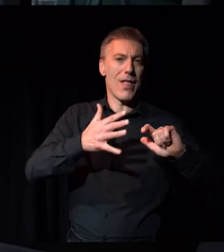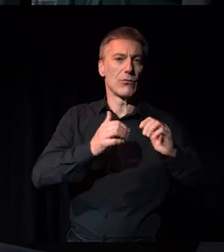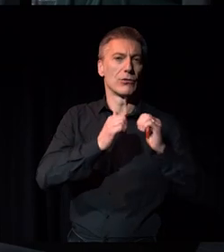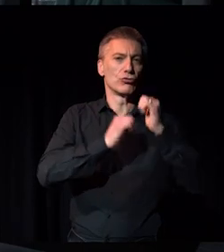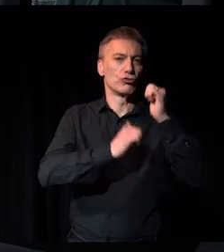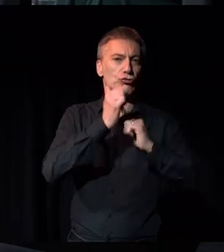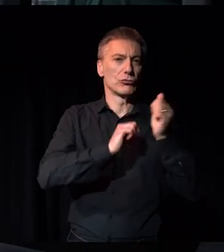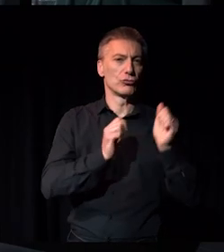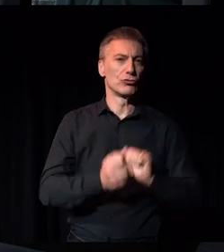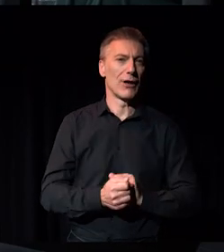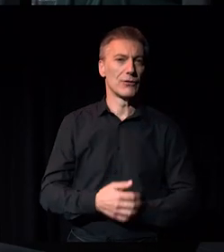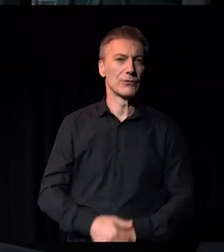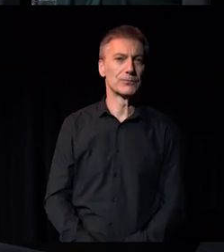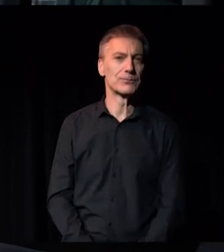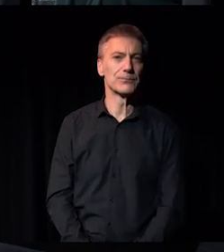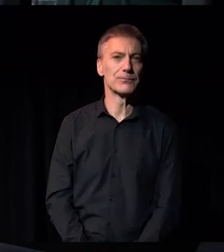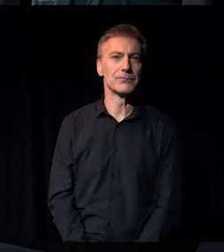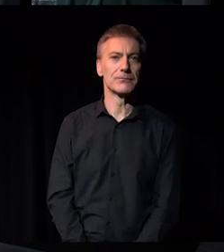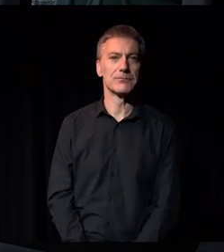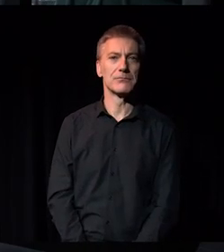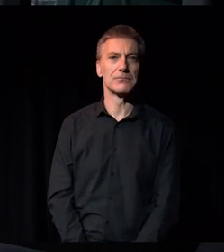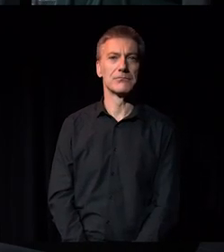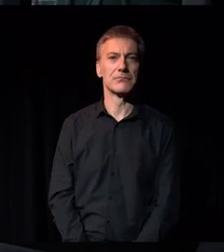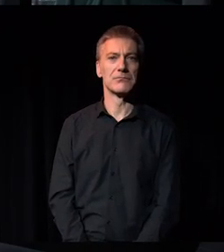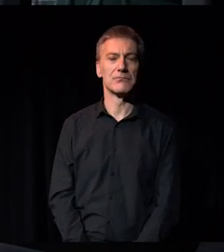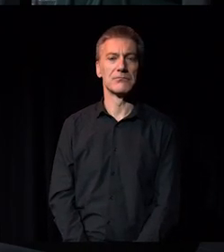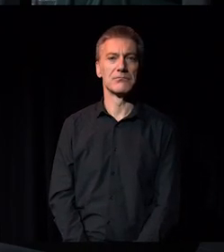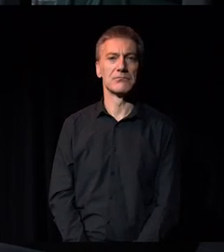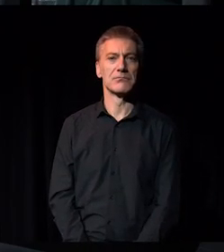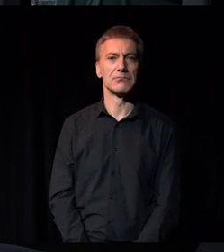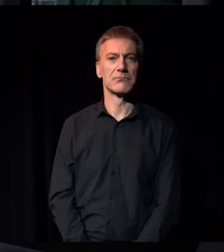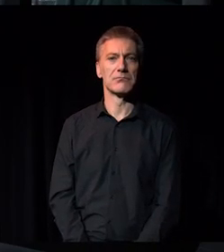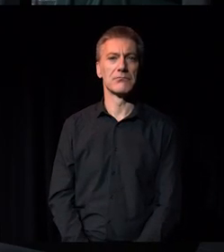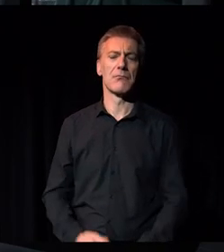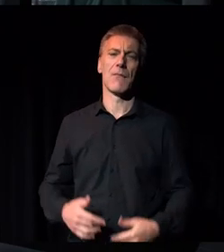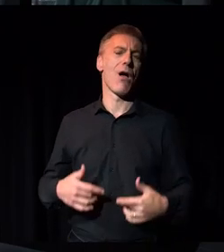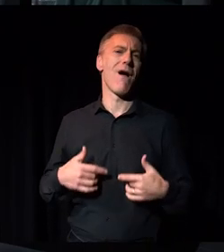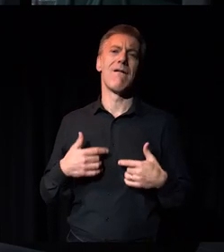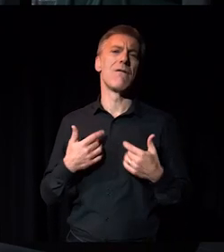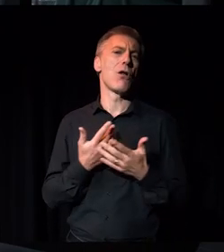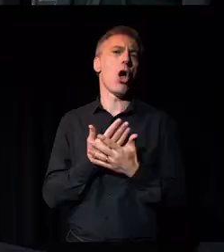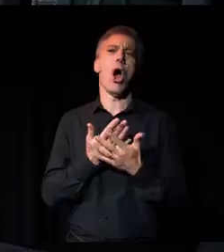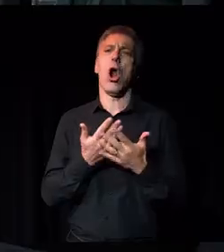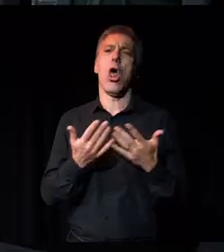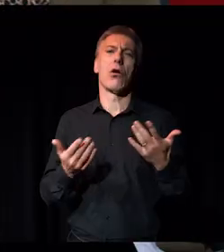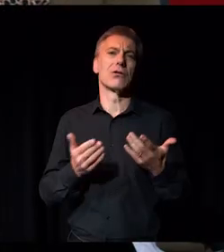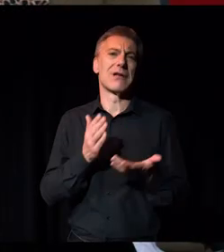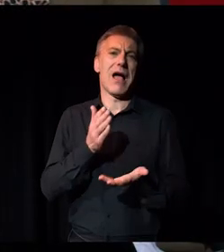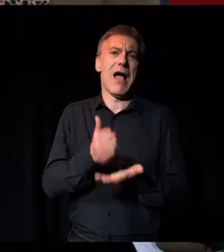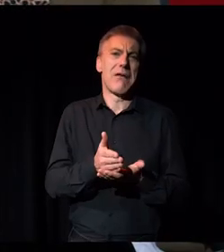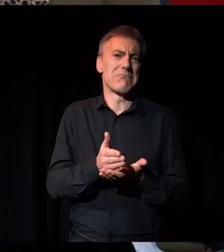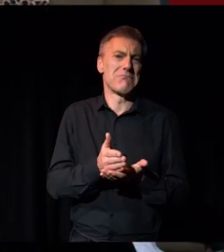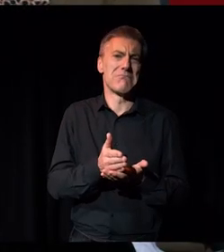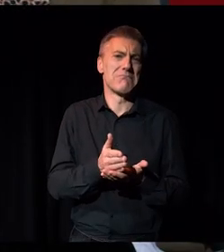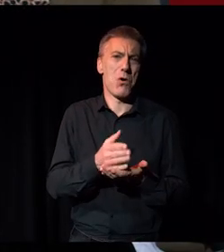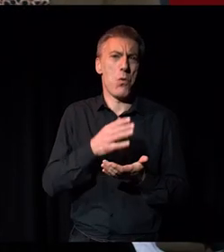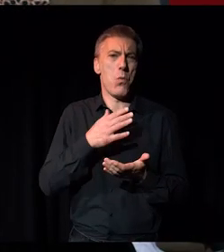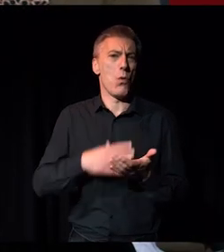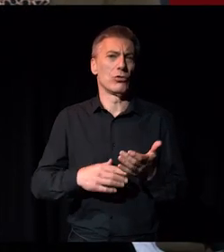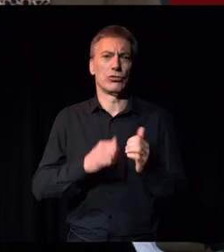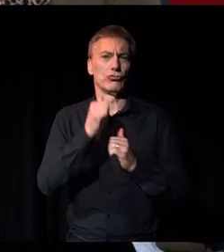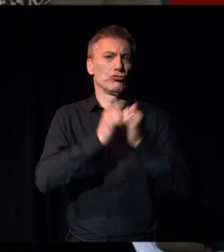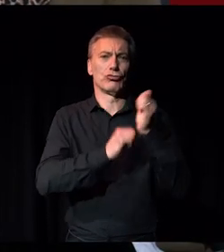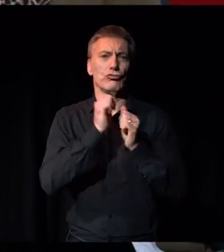change? I don't think I believe lots of arts organisations really do want structural